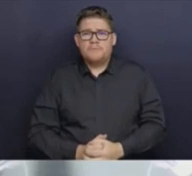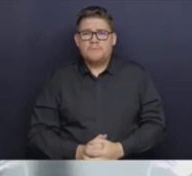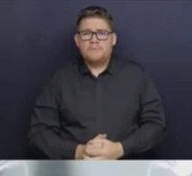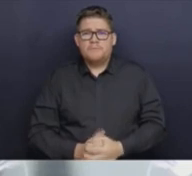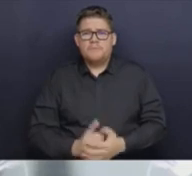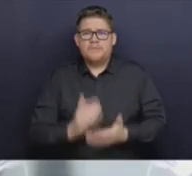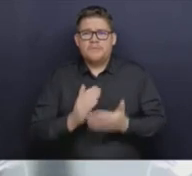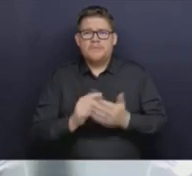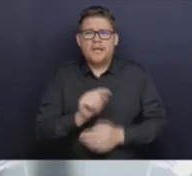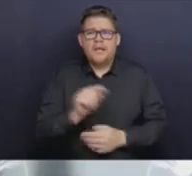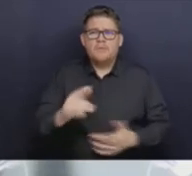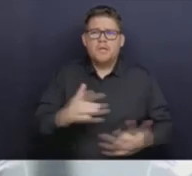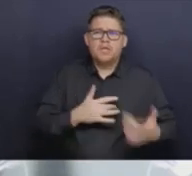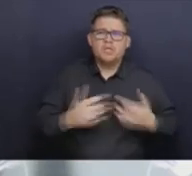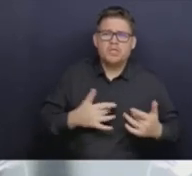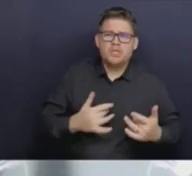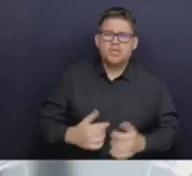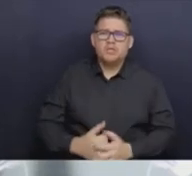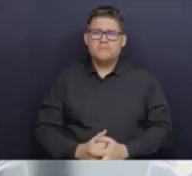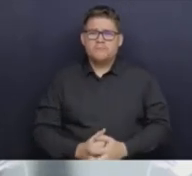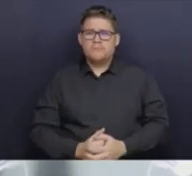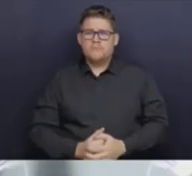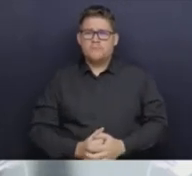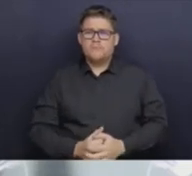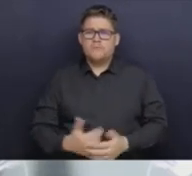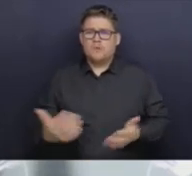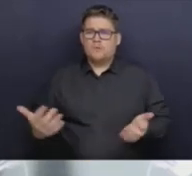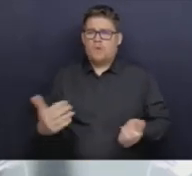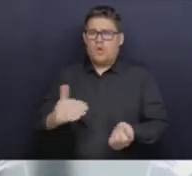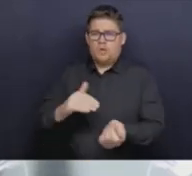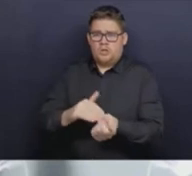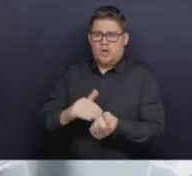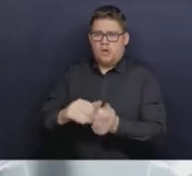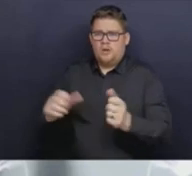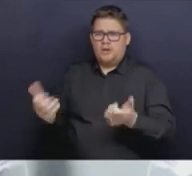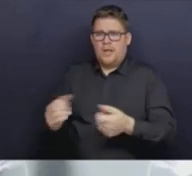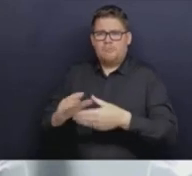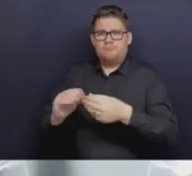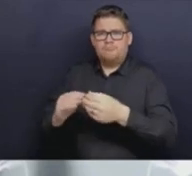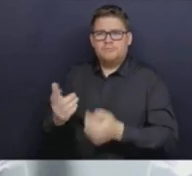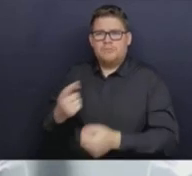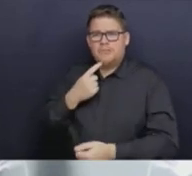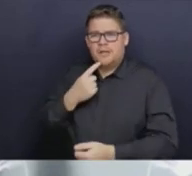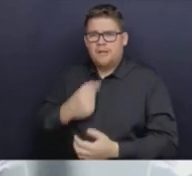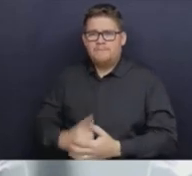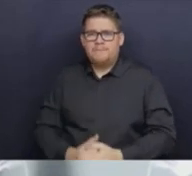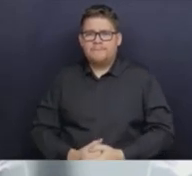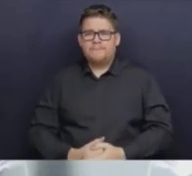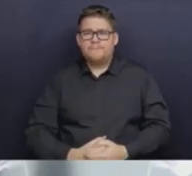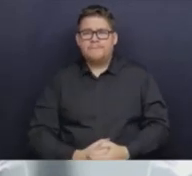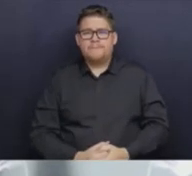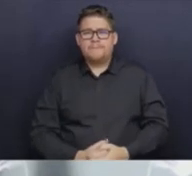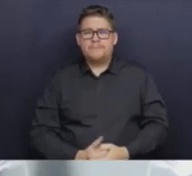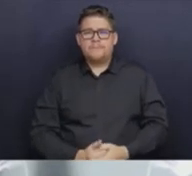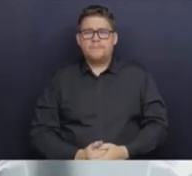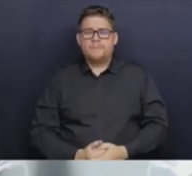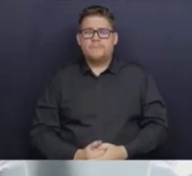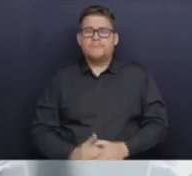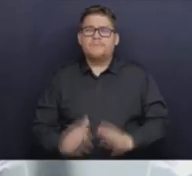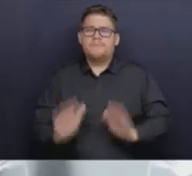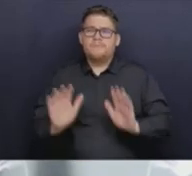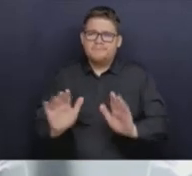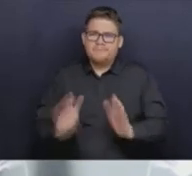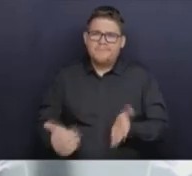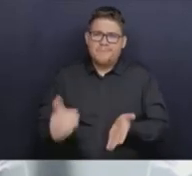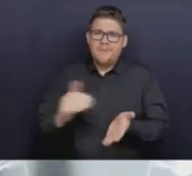and other health professionals can say. Again, with respect to putting forward false information, which